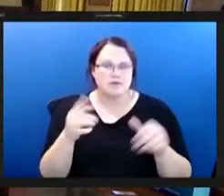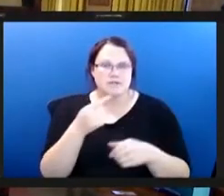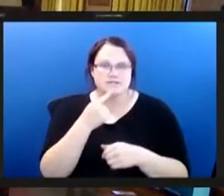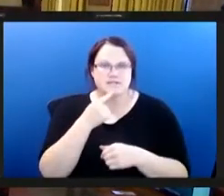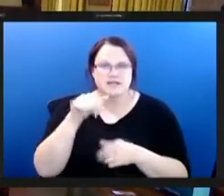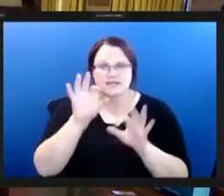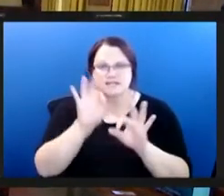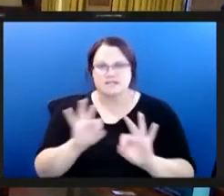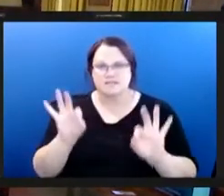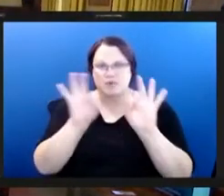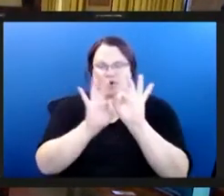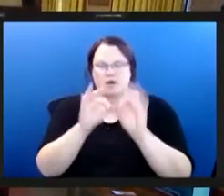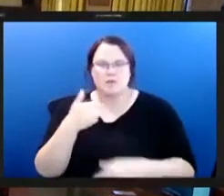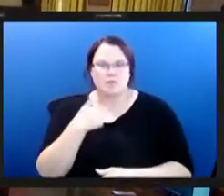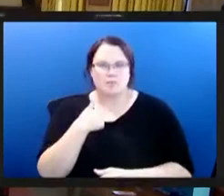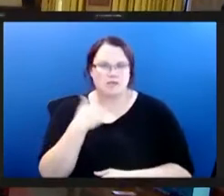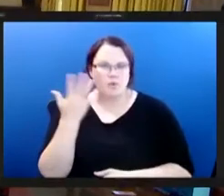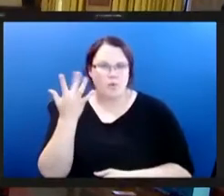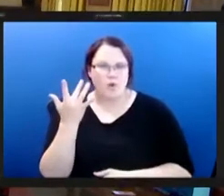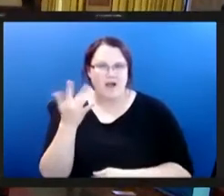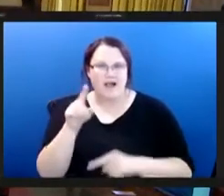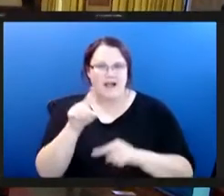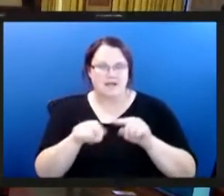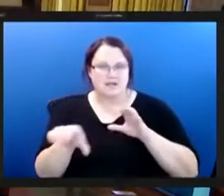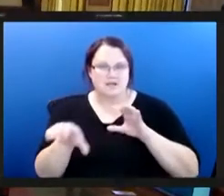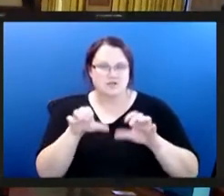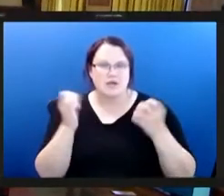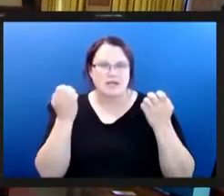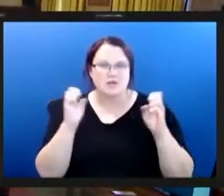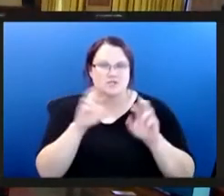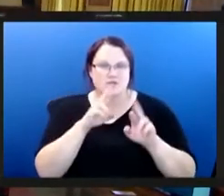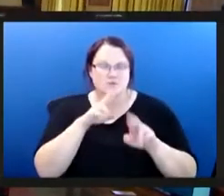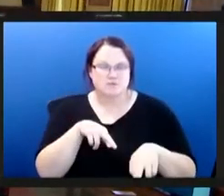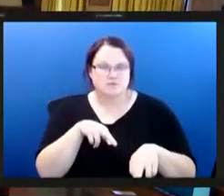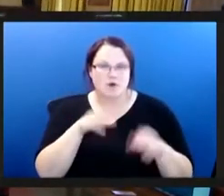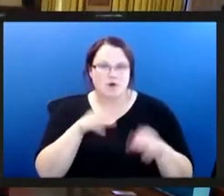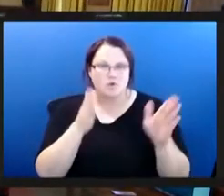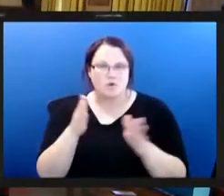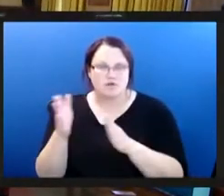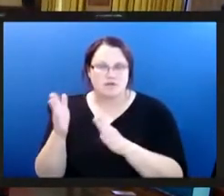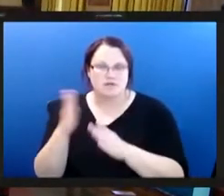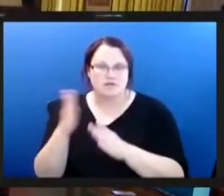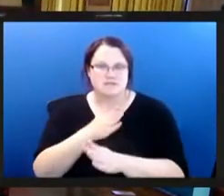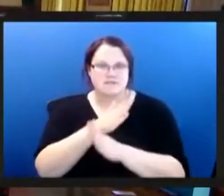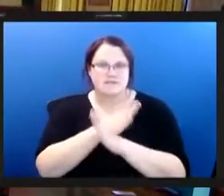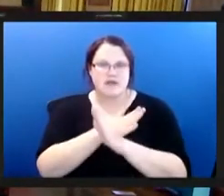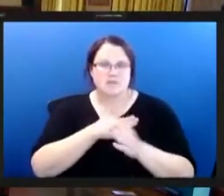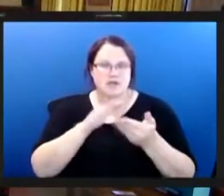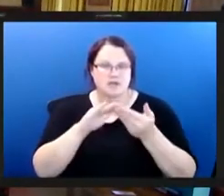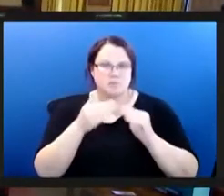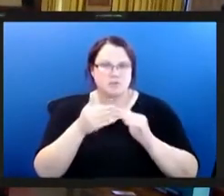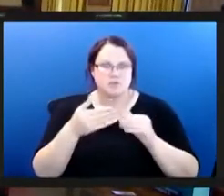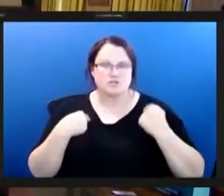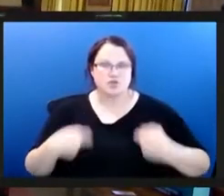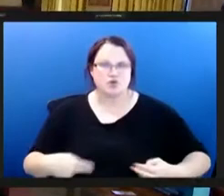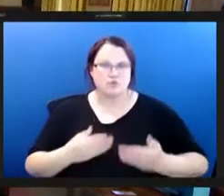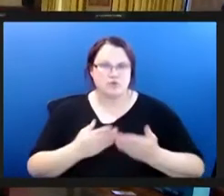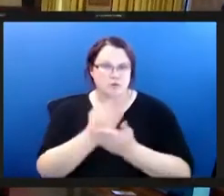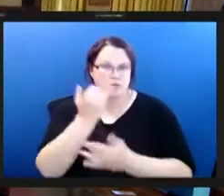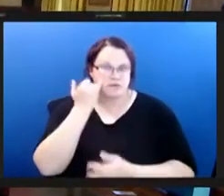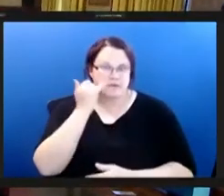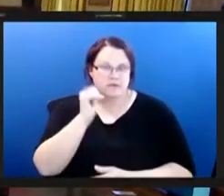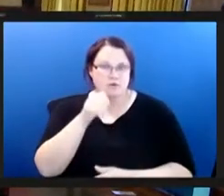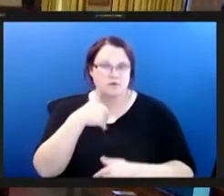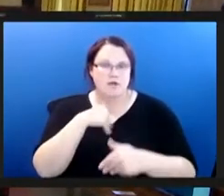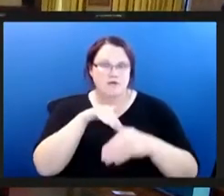important to me because i cannot do my work with the emergency response organizer to offend to defend my community's human rights if they do not have access to healthy